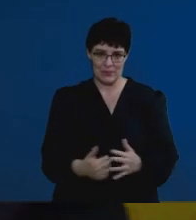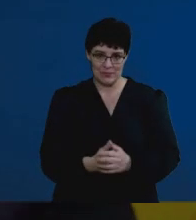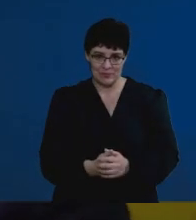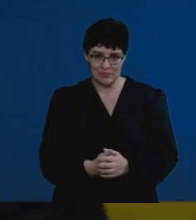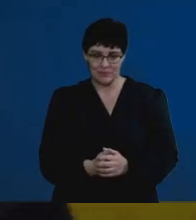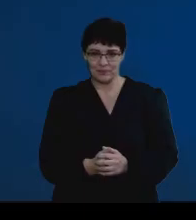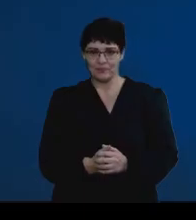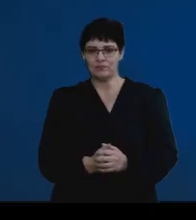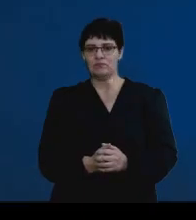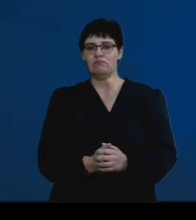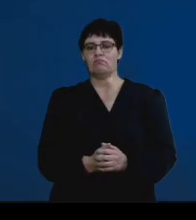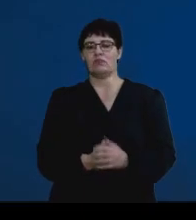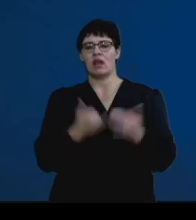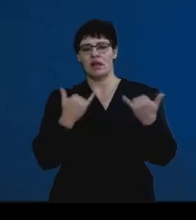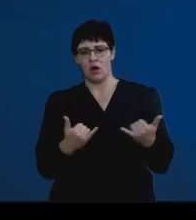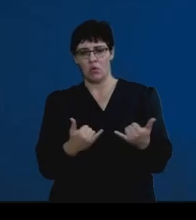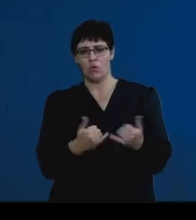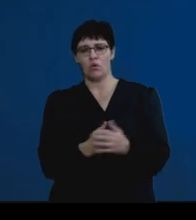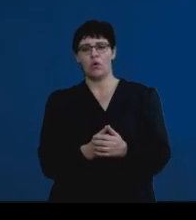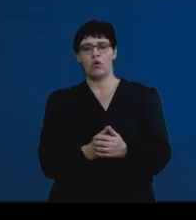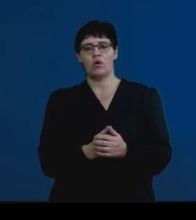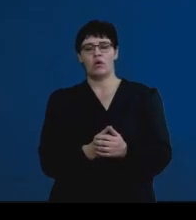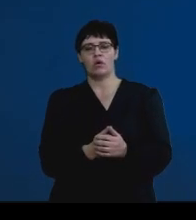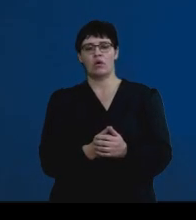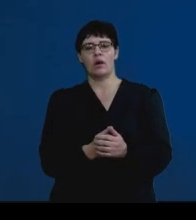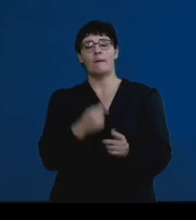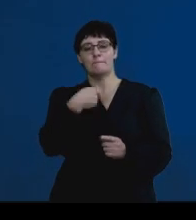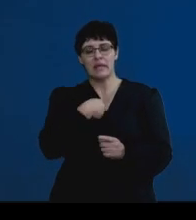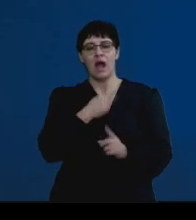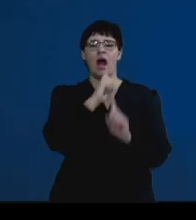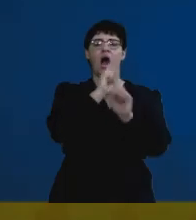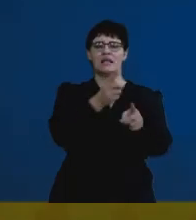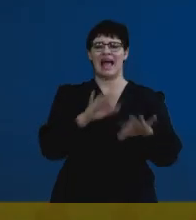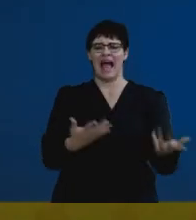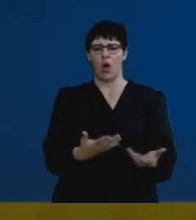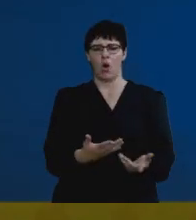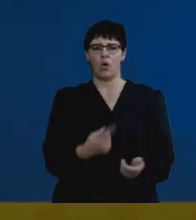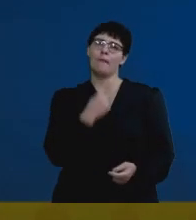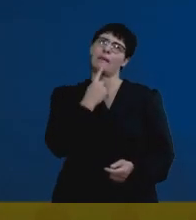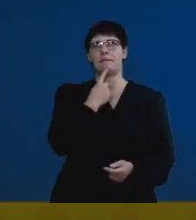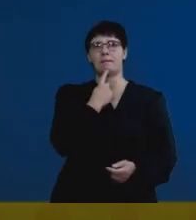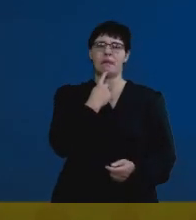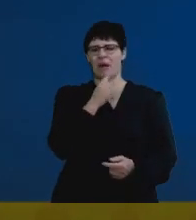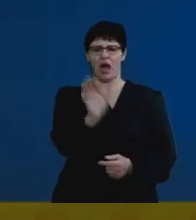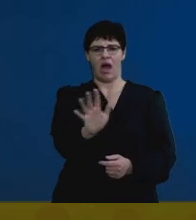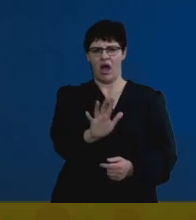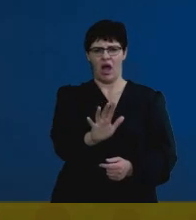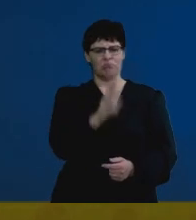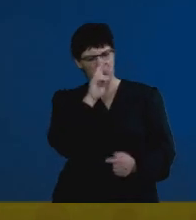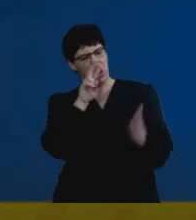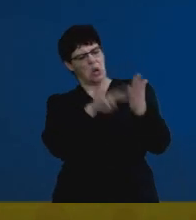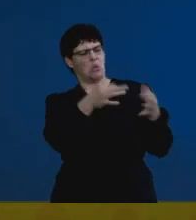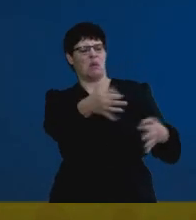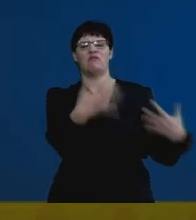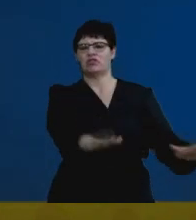Okay. It's very important to answer by writing out. So often I get learners saying, well, I've looked at an exam